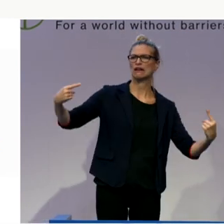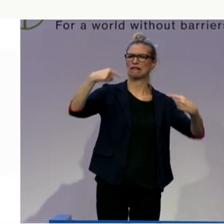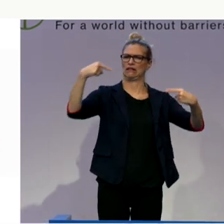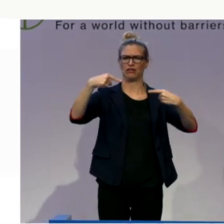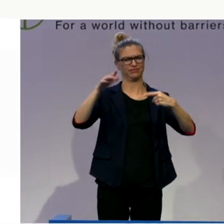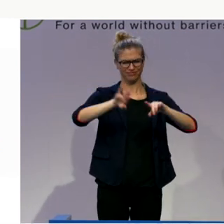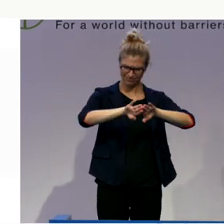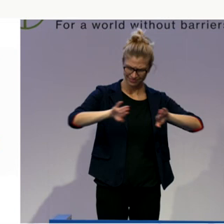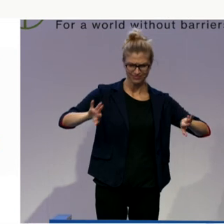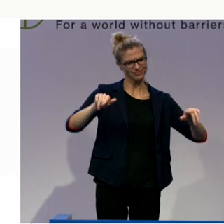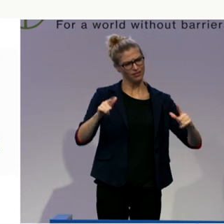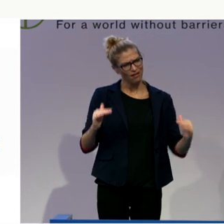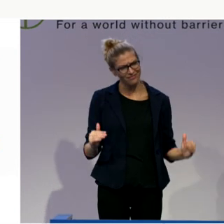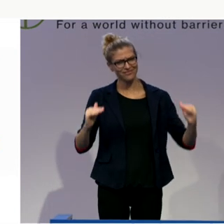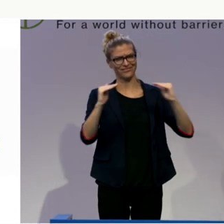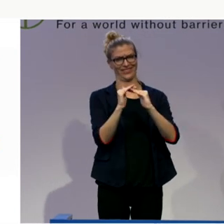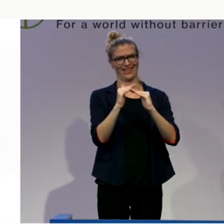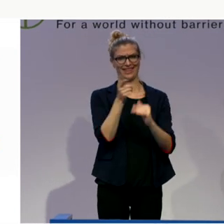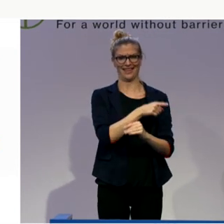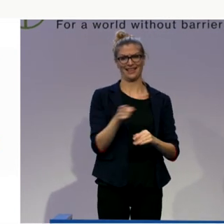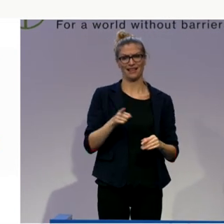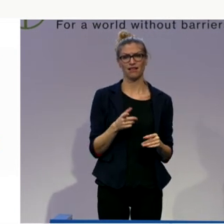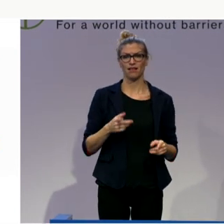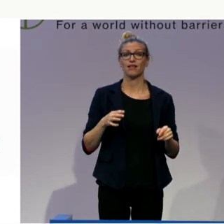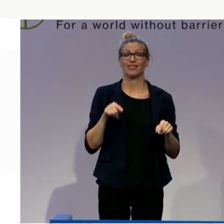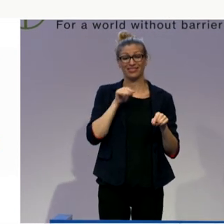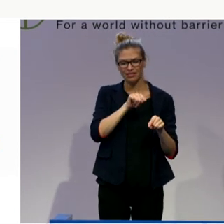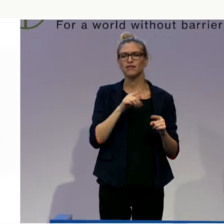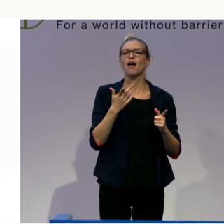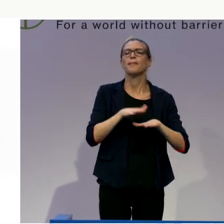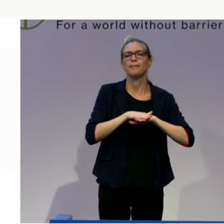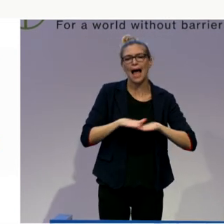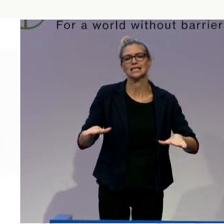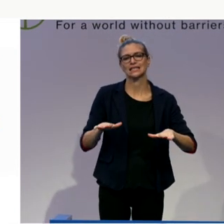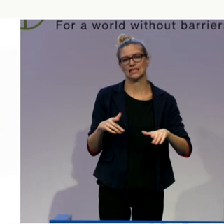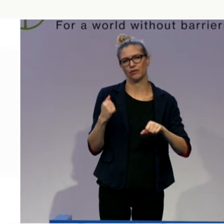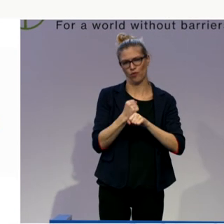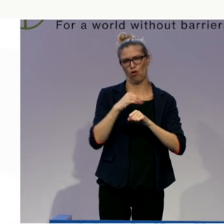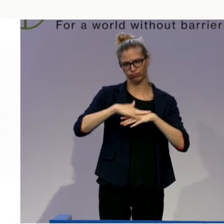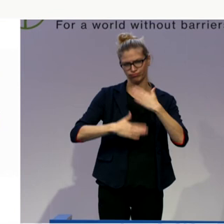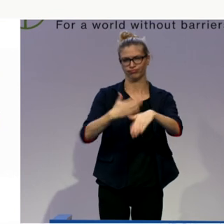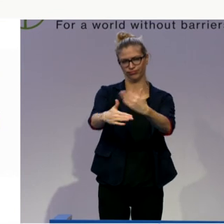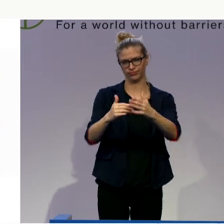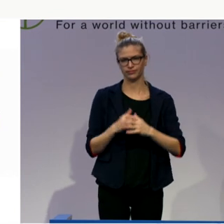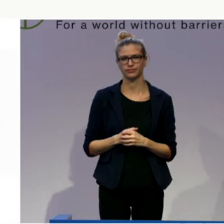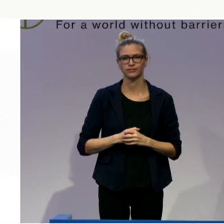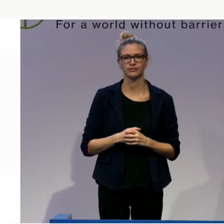remind us what is the basis of this. And then, why are we doing this? I think that is